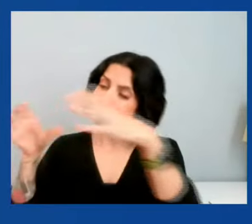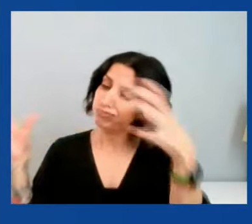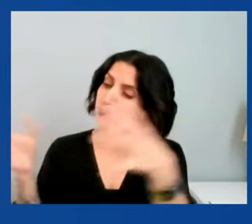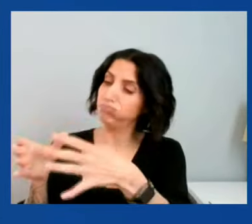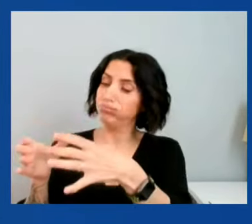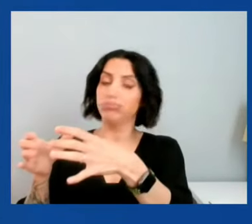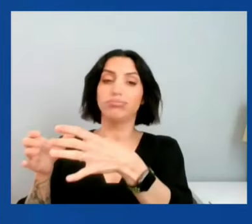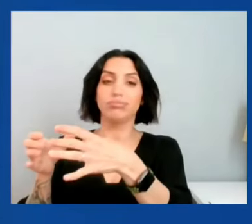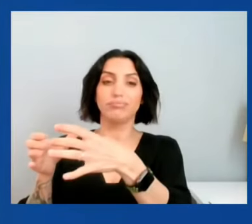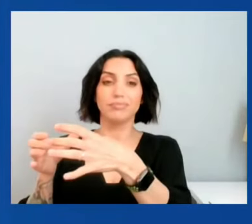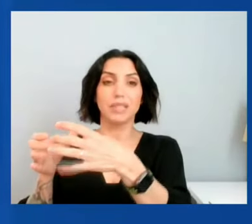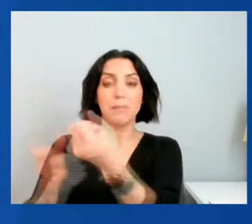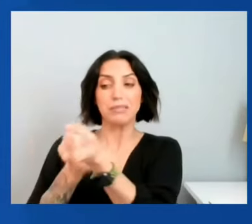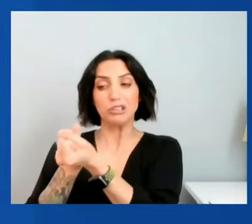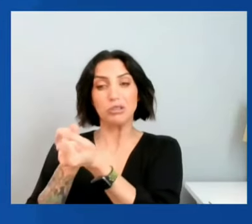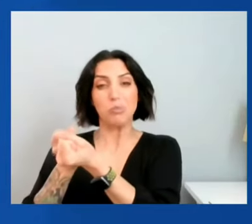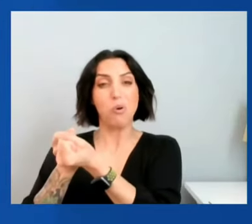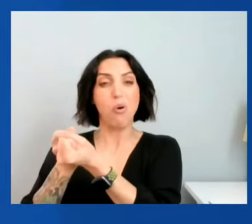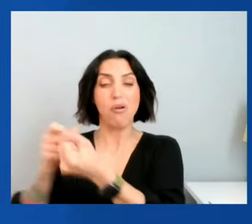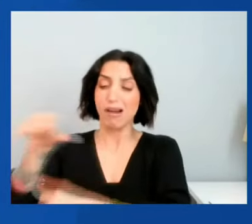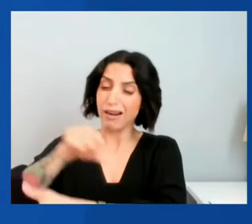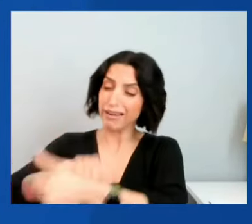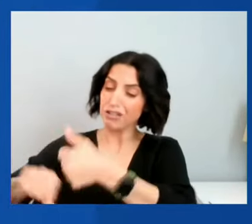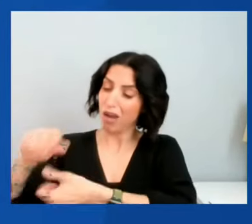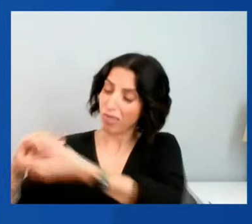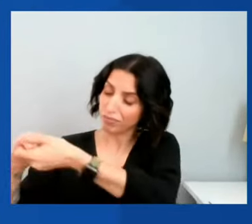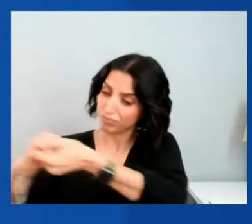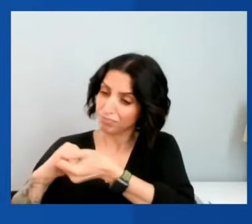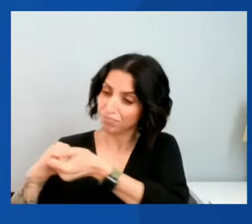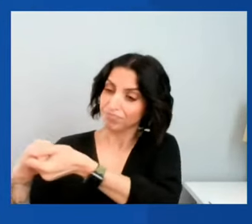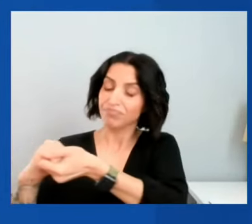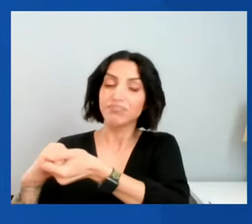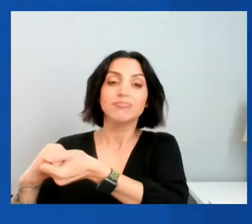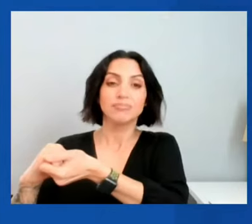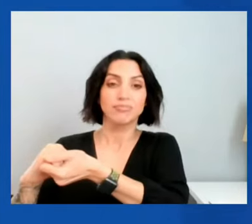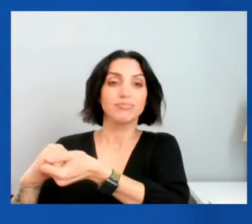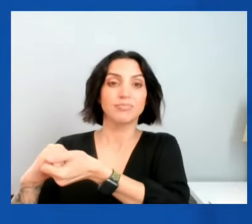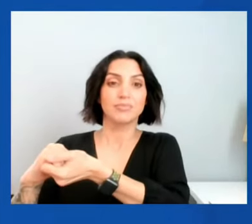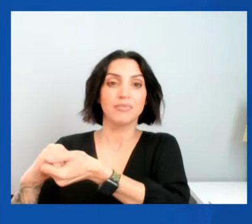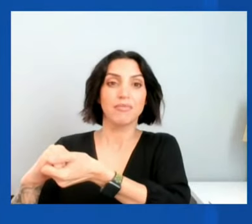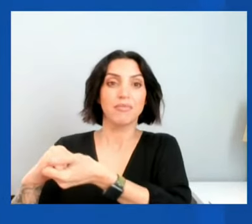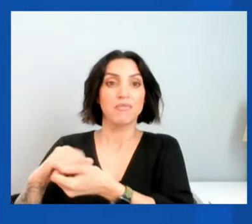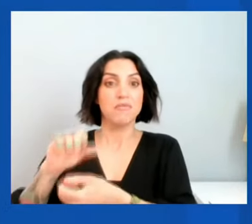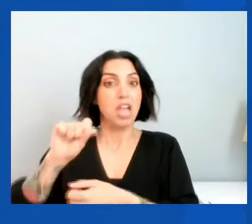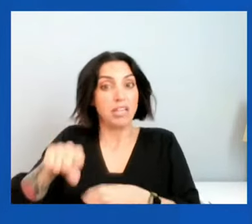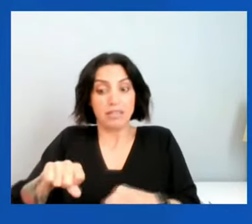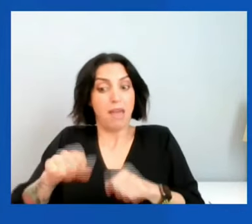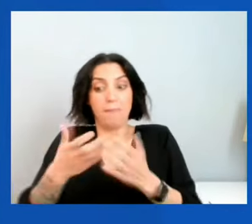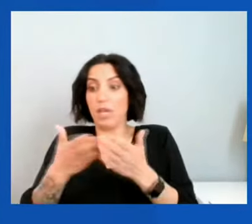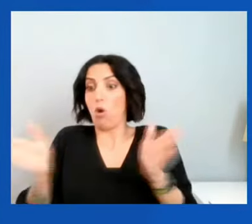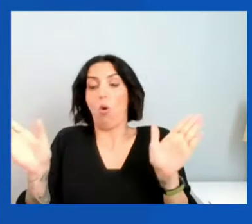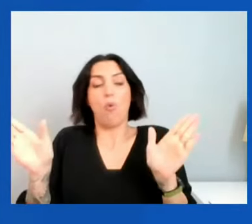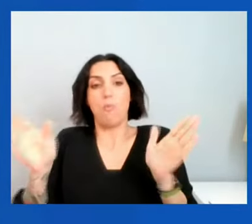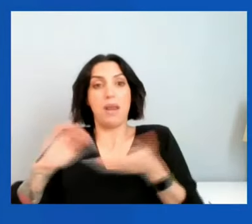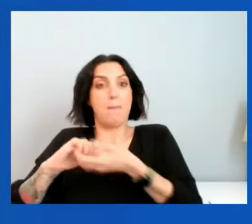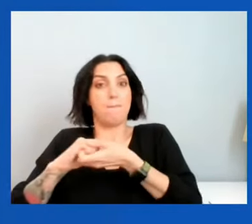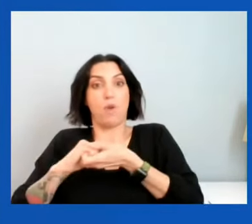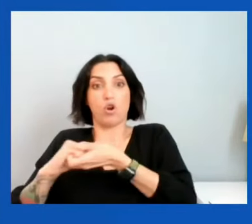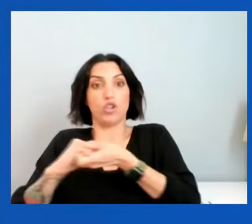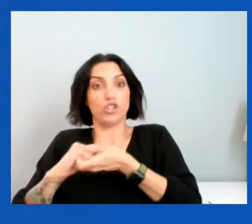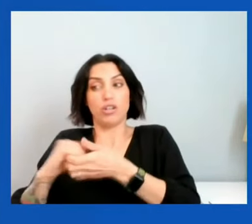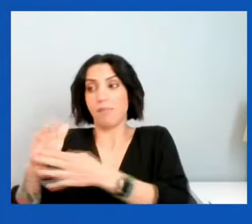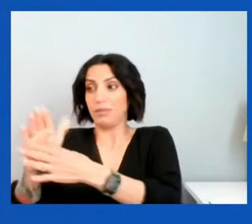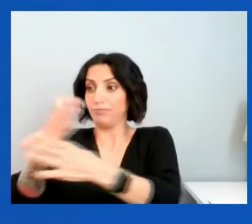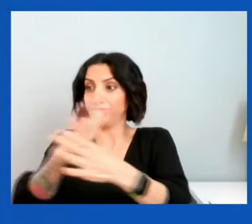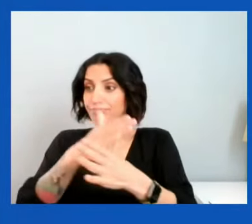form partnerships to, you know, they can be open partnerships that other countries can